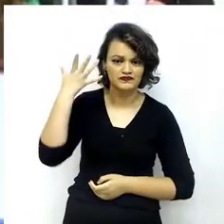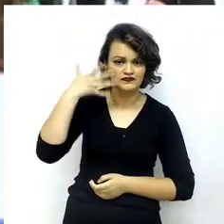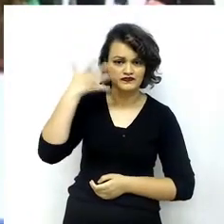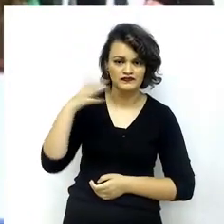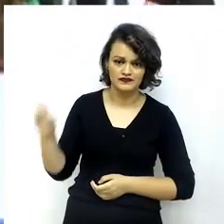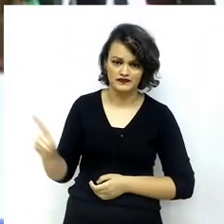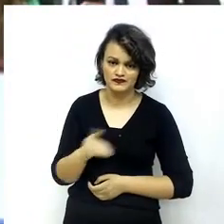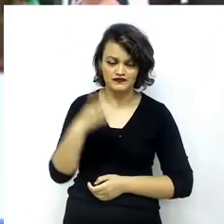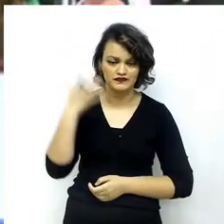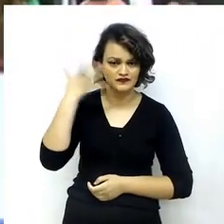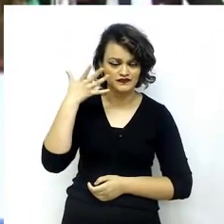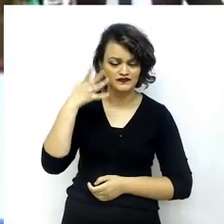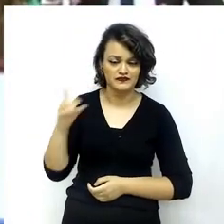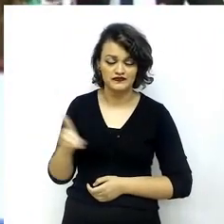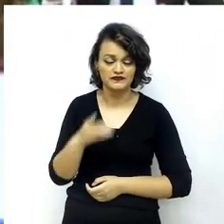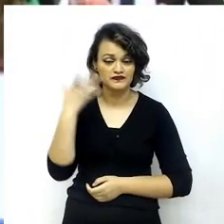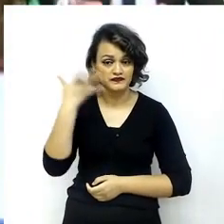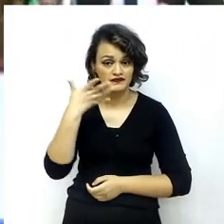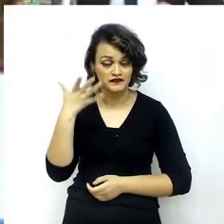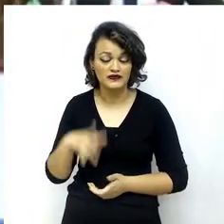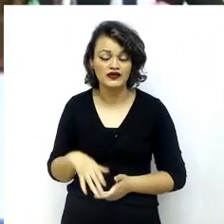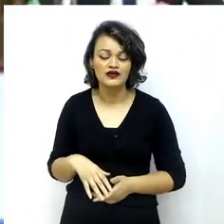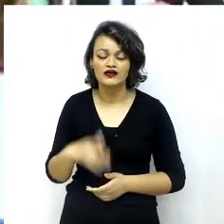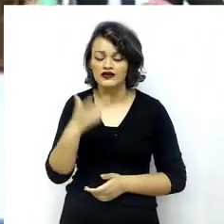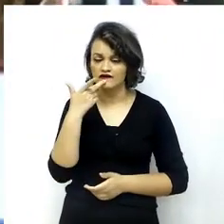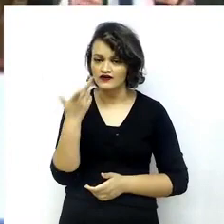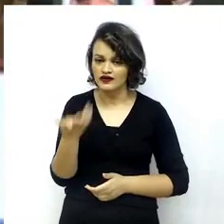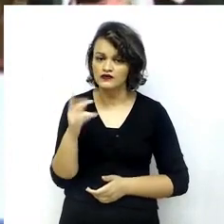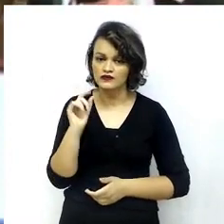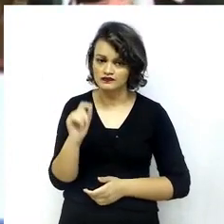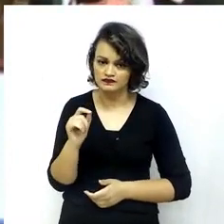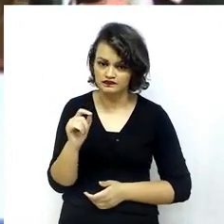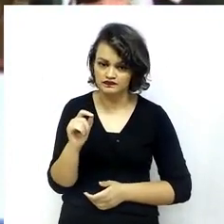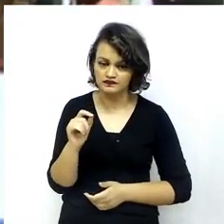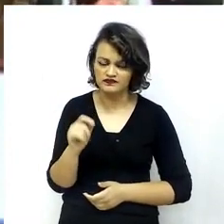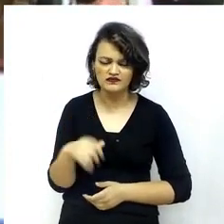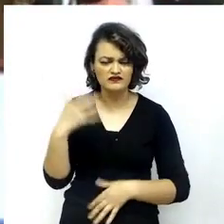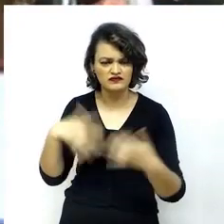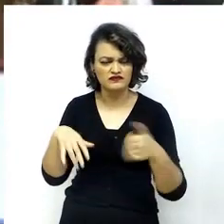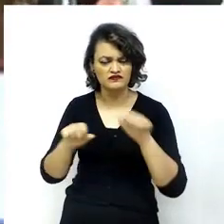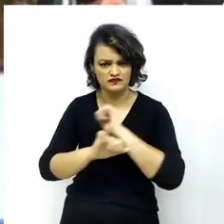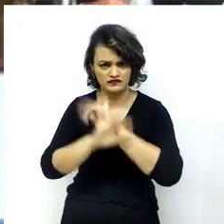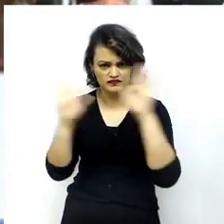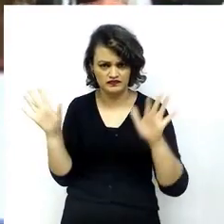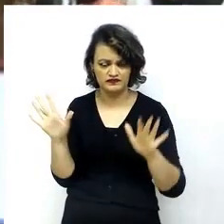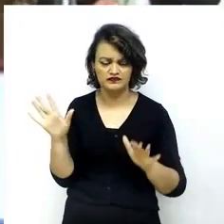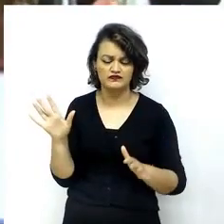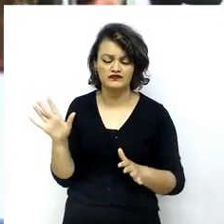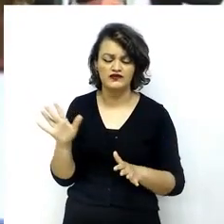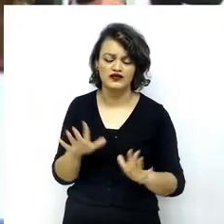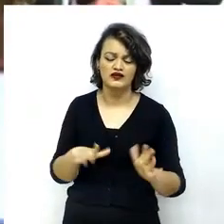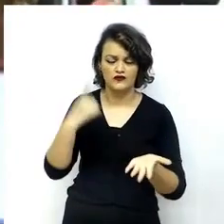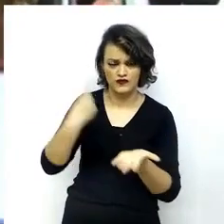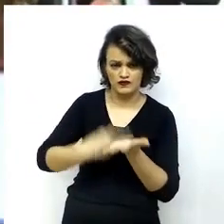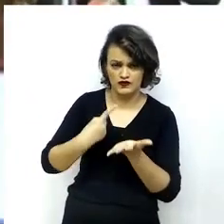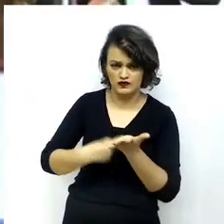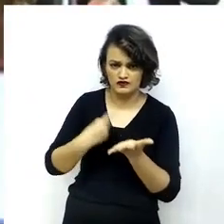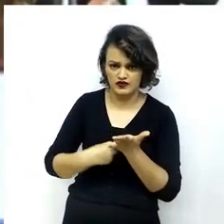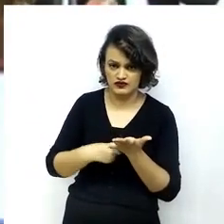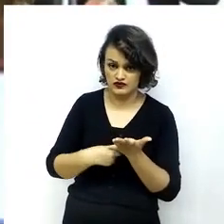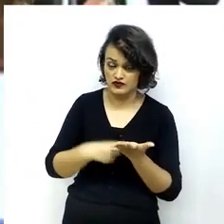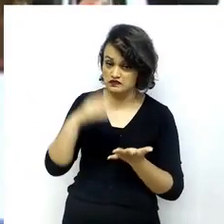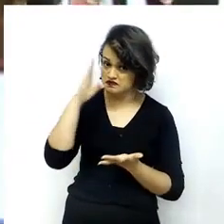session and to say that was even more clear, it seems to me, the commitment of Brazil